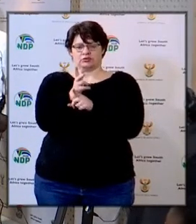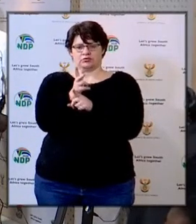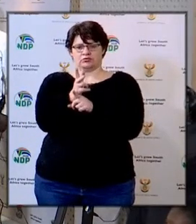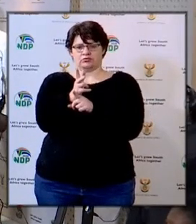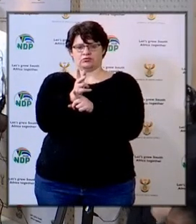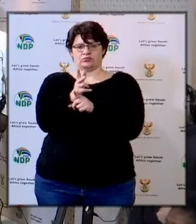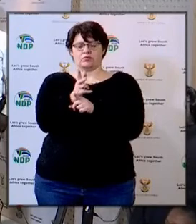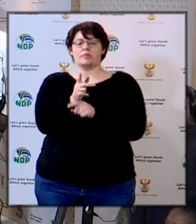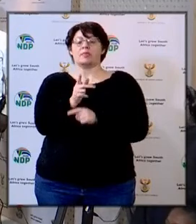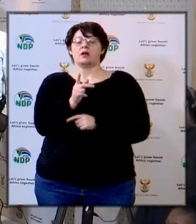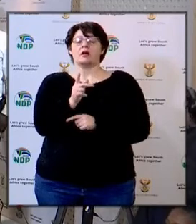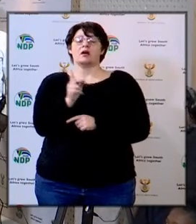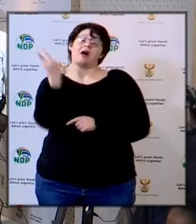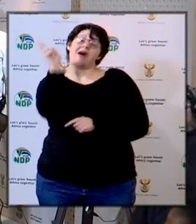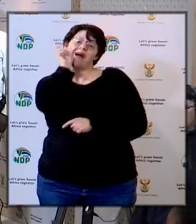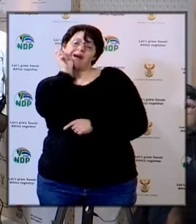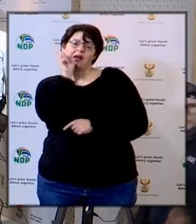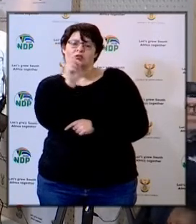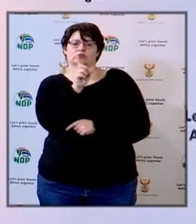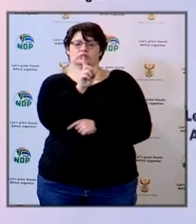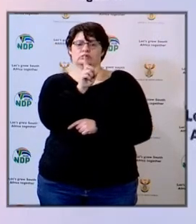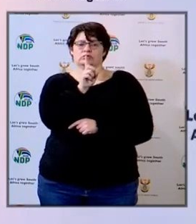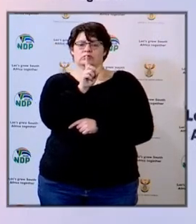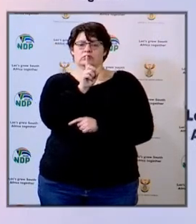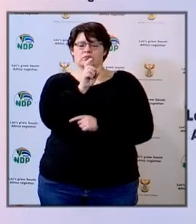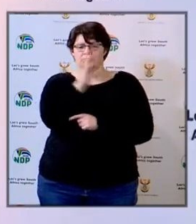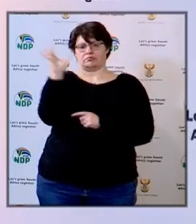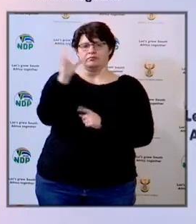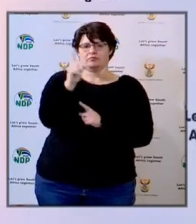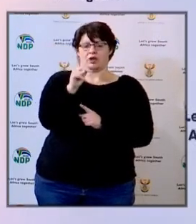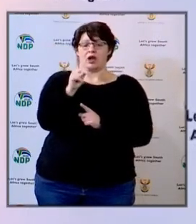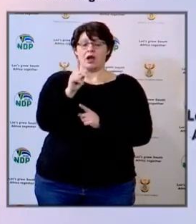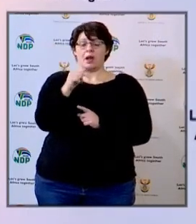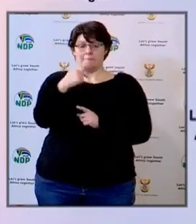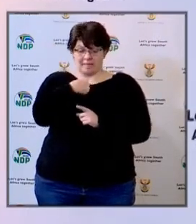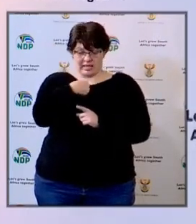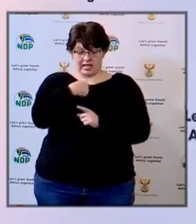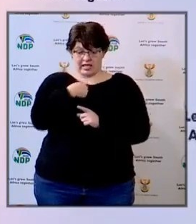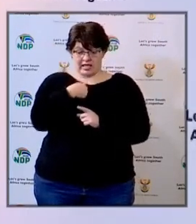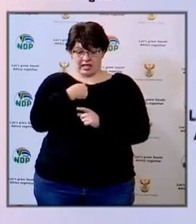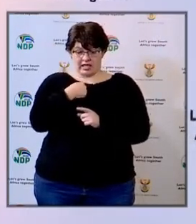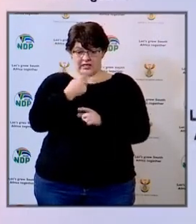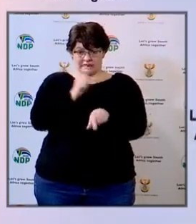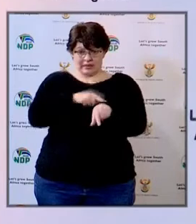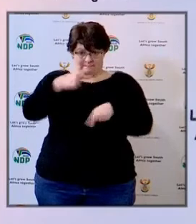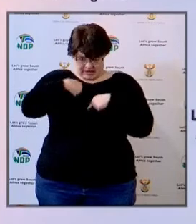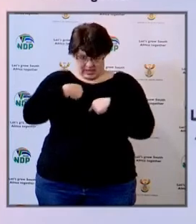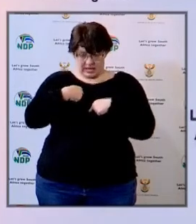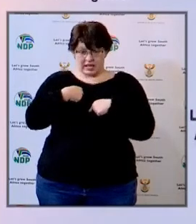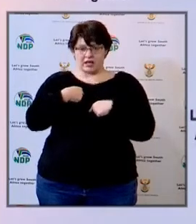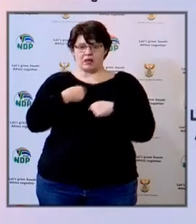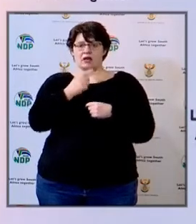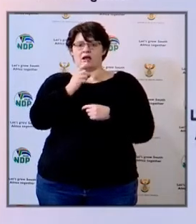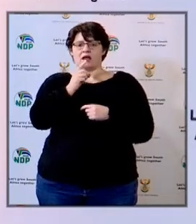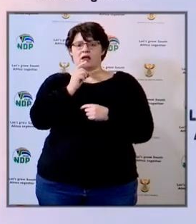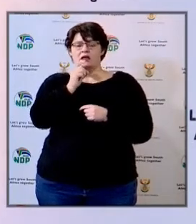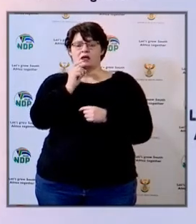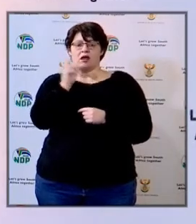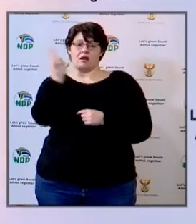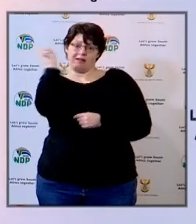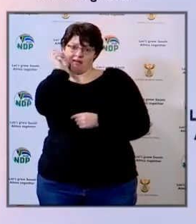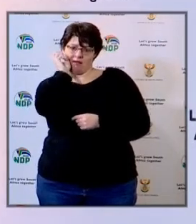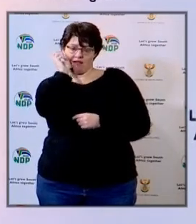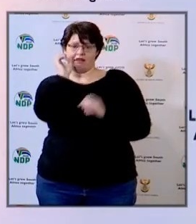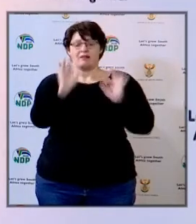audio so that you don't come through and then only when you are called then you can come through.